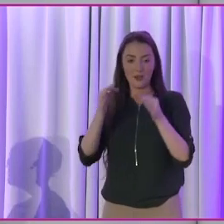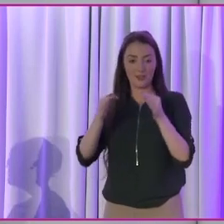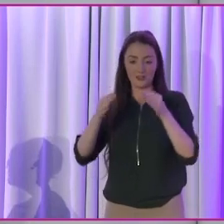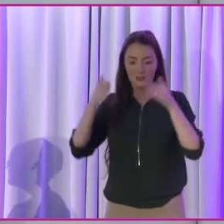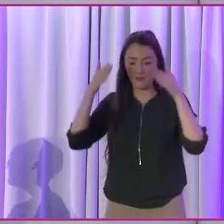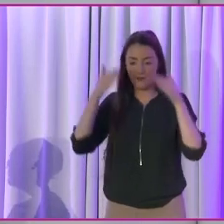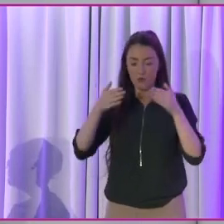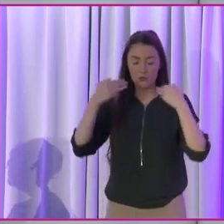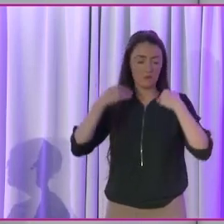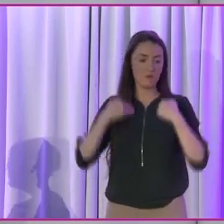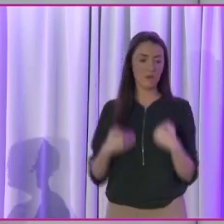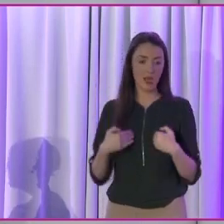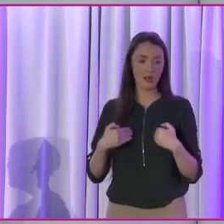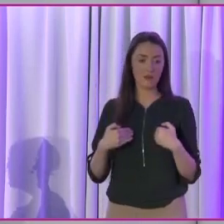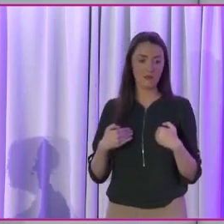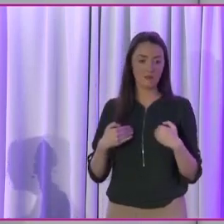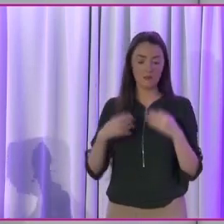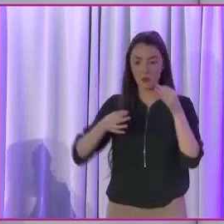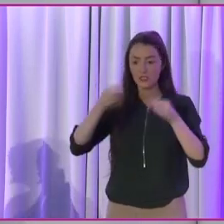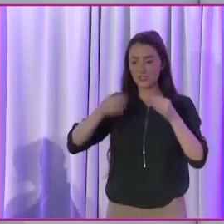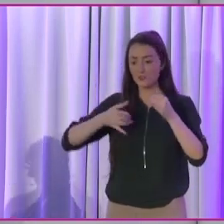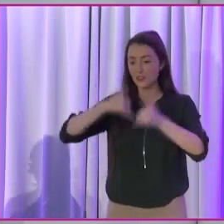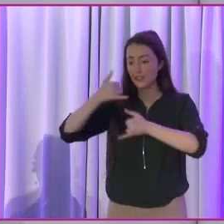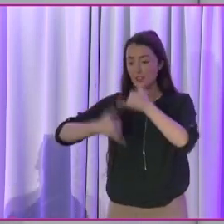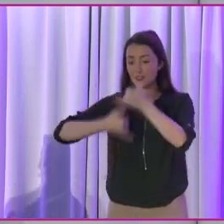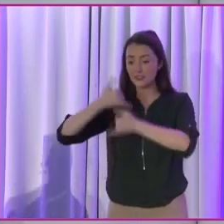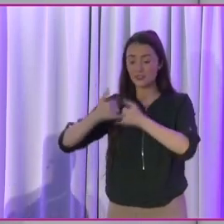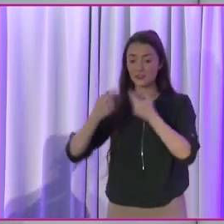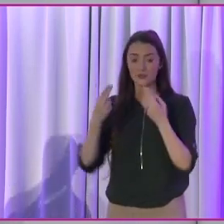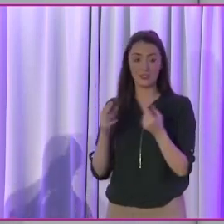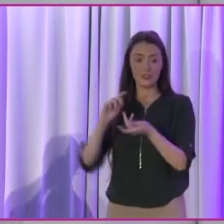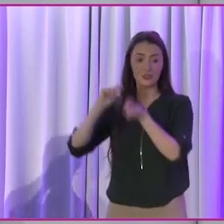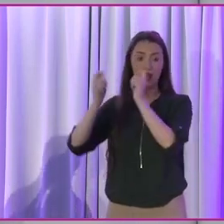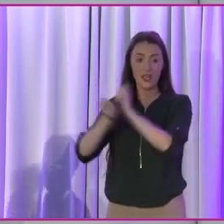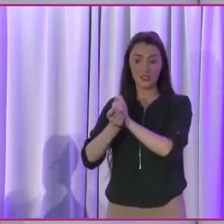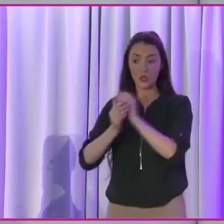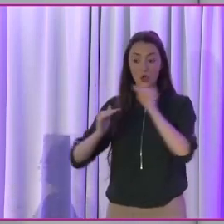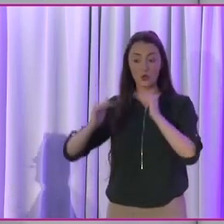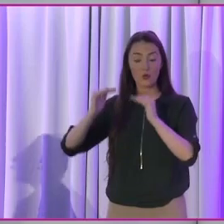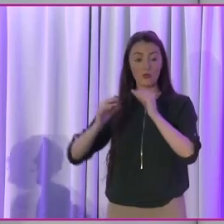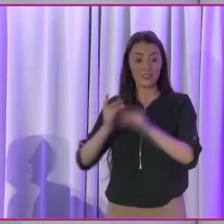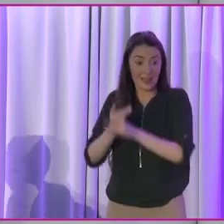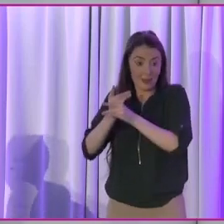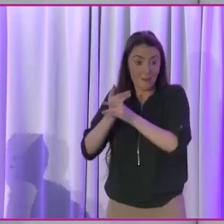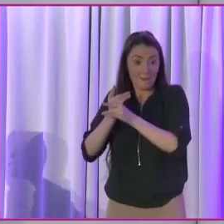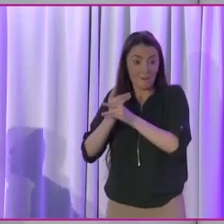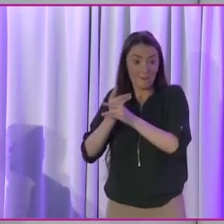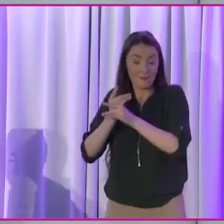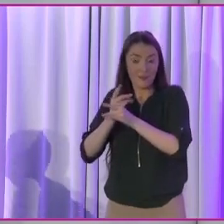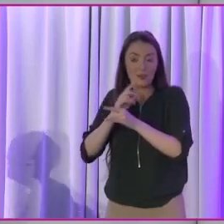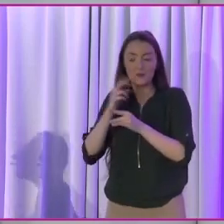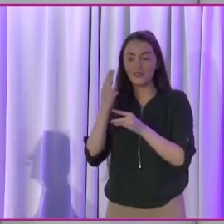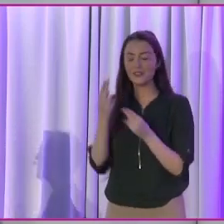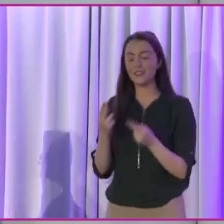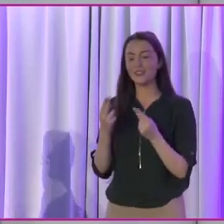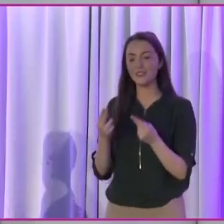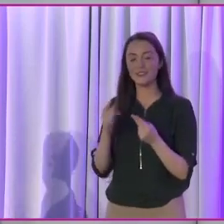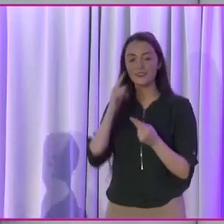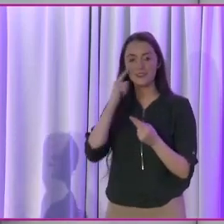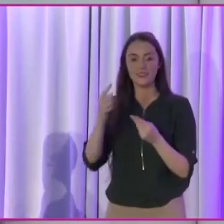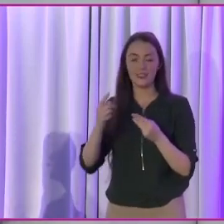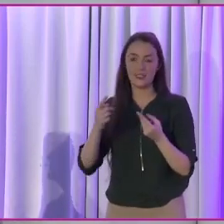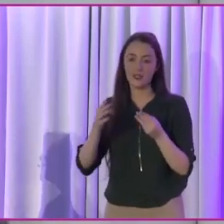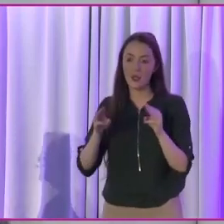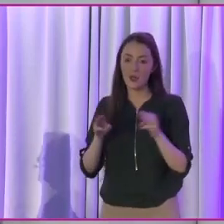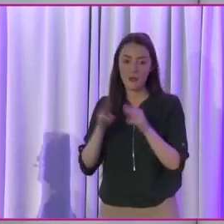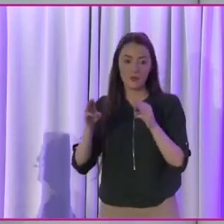by male politicians for years. We do need to change it. Quotas help with that. But, you know, we need to see people